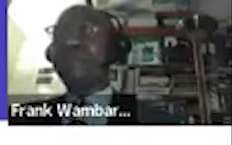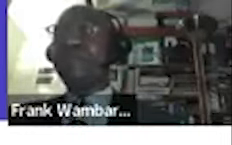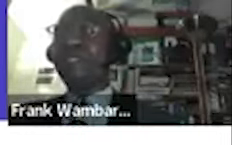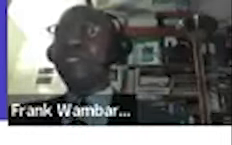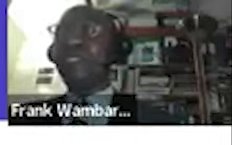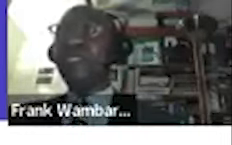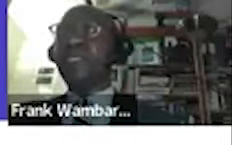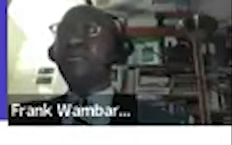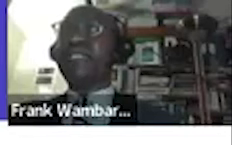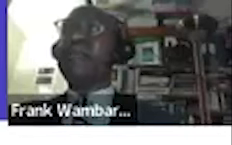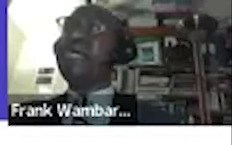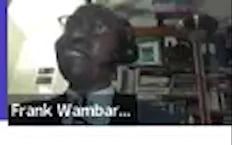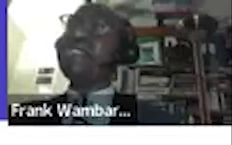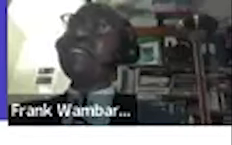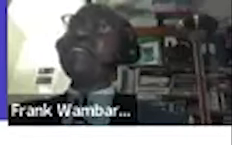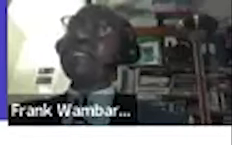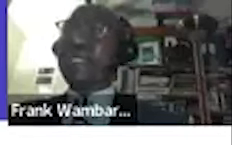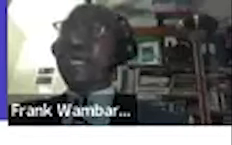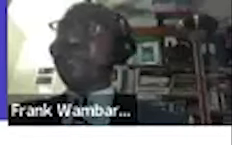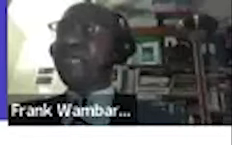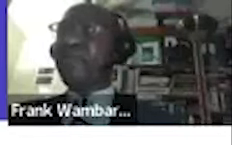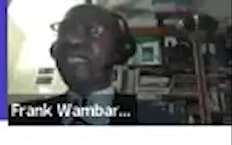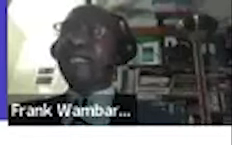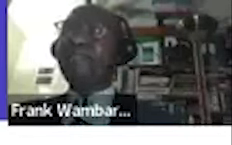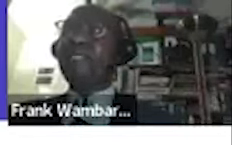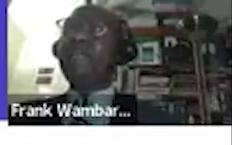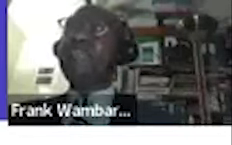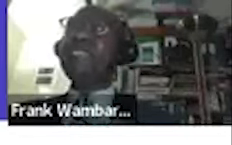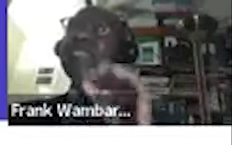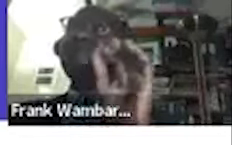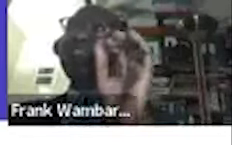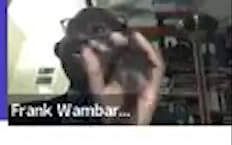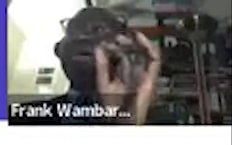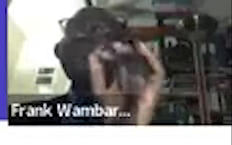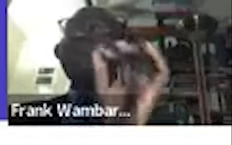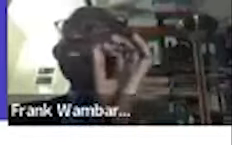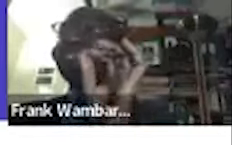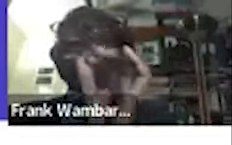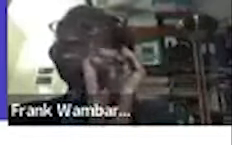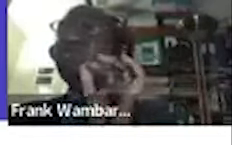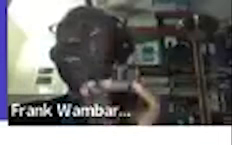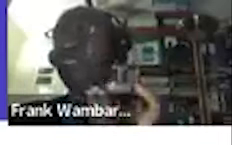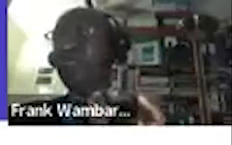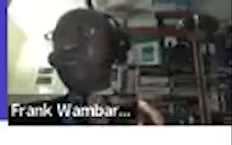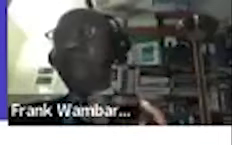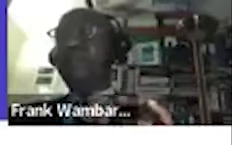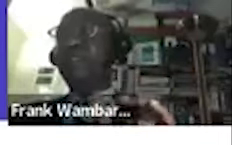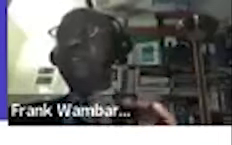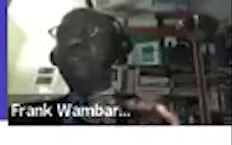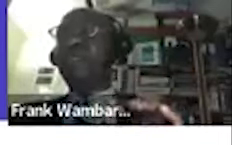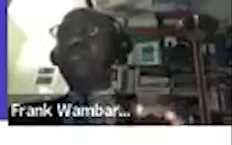over but some countries it can be expanded the visitor visa comes with certain conditions